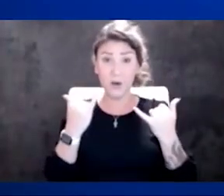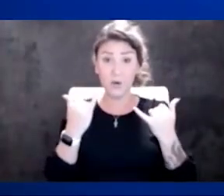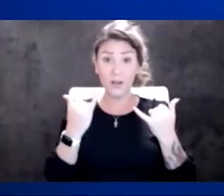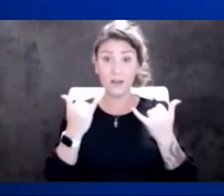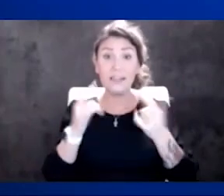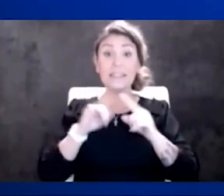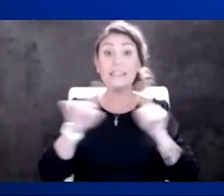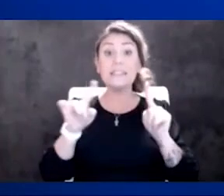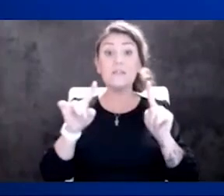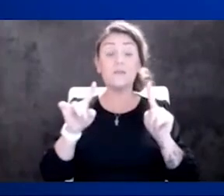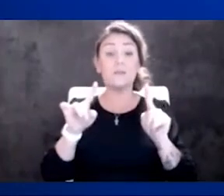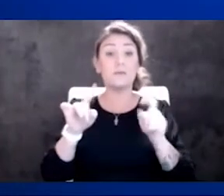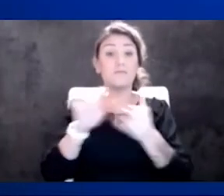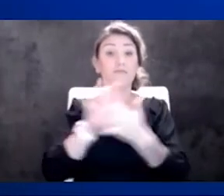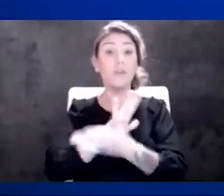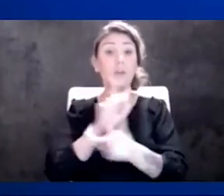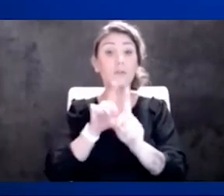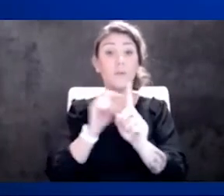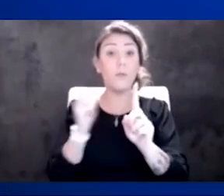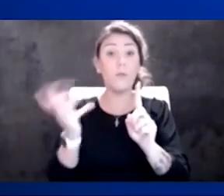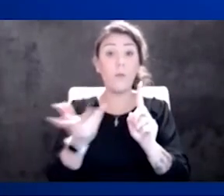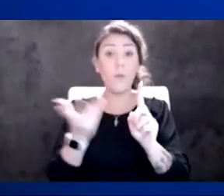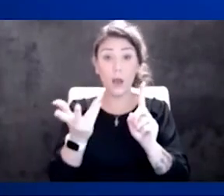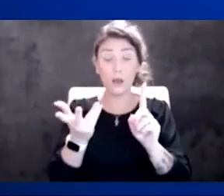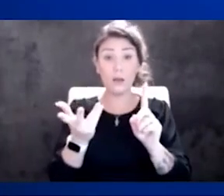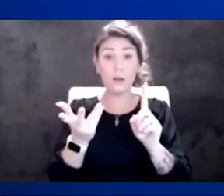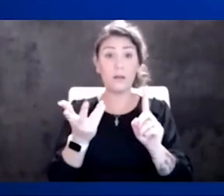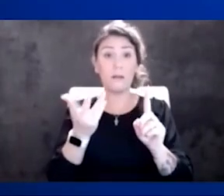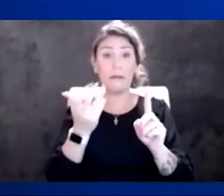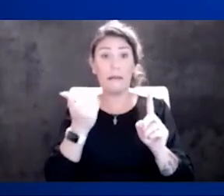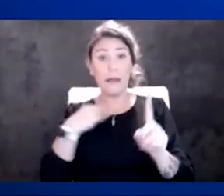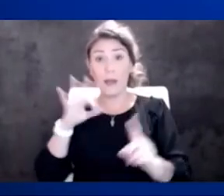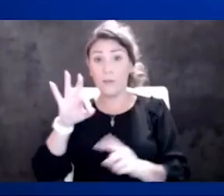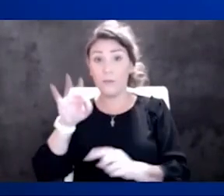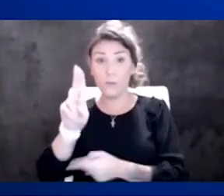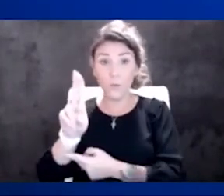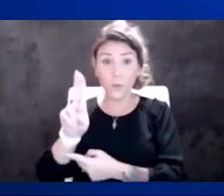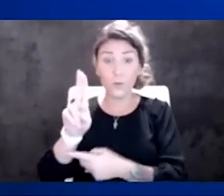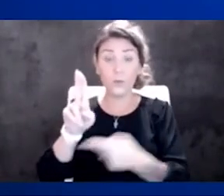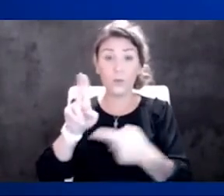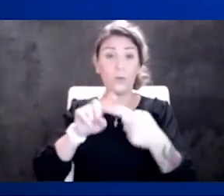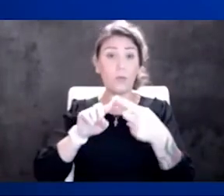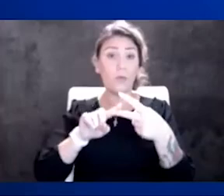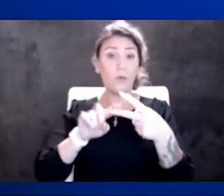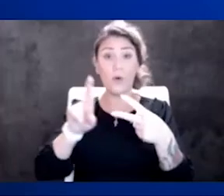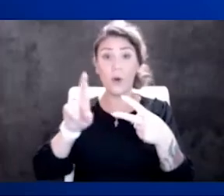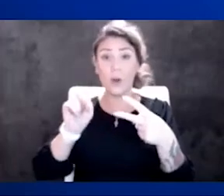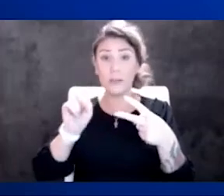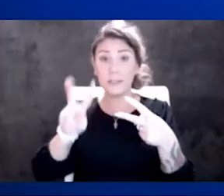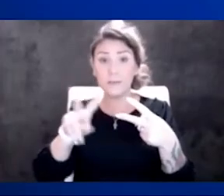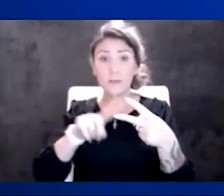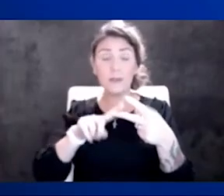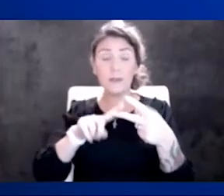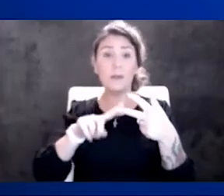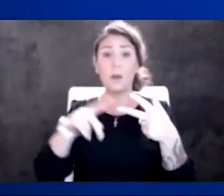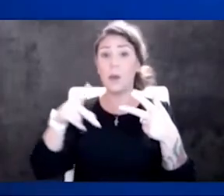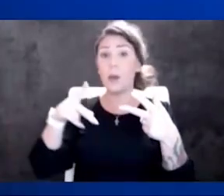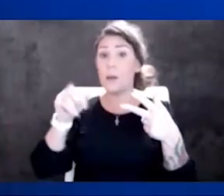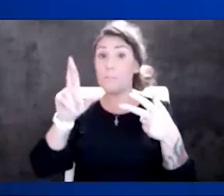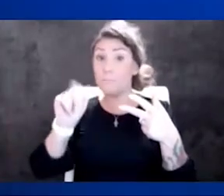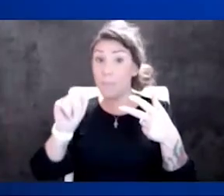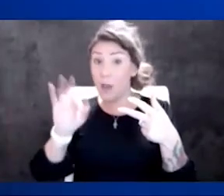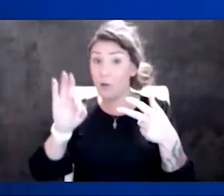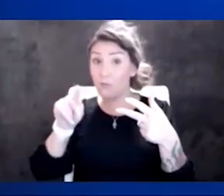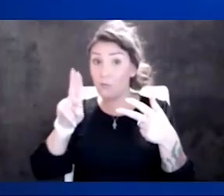caused by, we have influenza now. RSV is still out there. Parainfluenza is out there, and a difficult